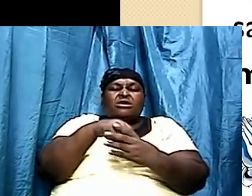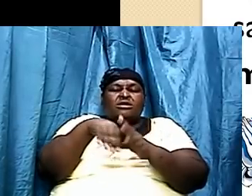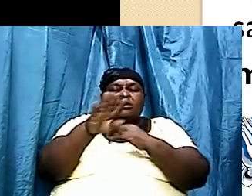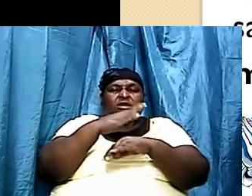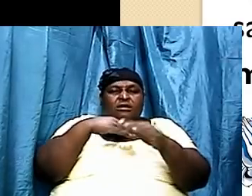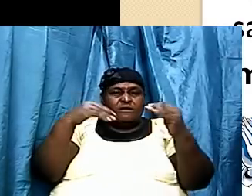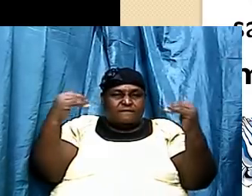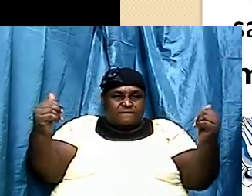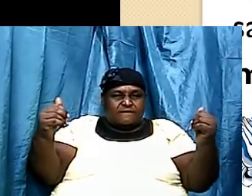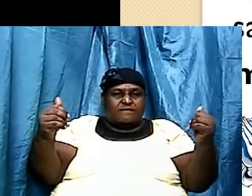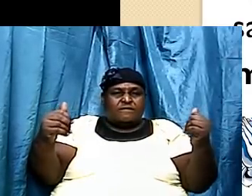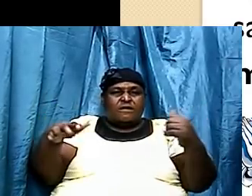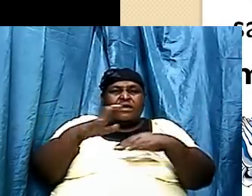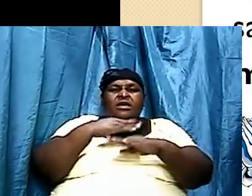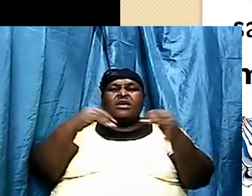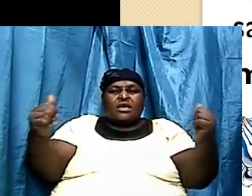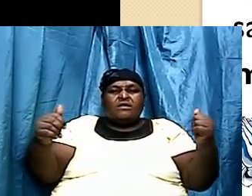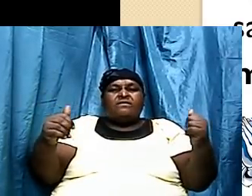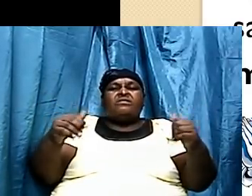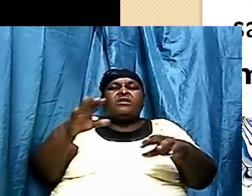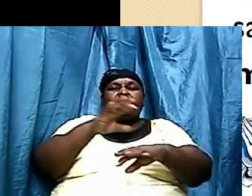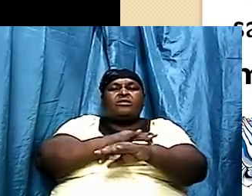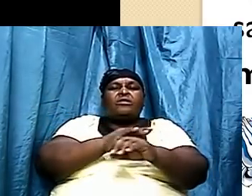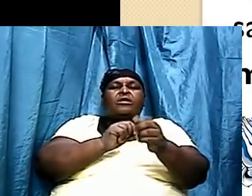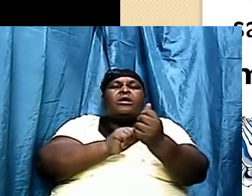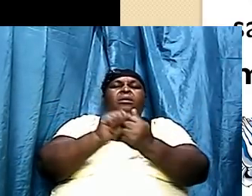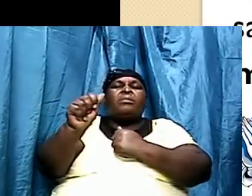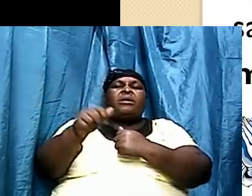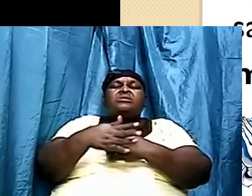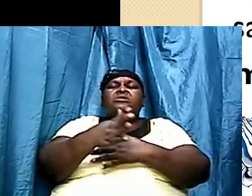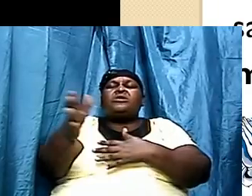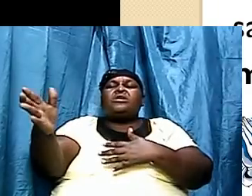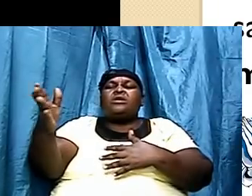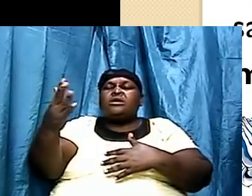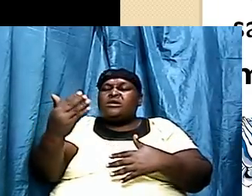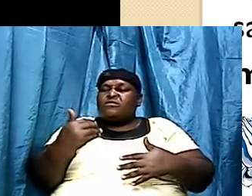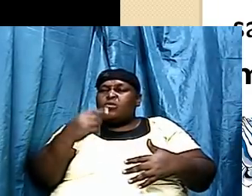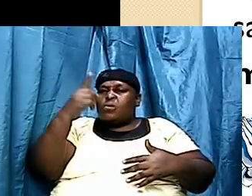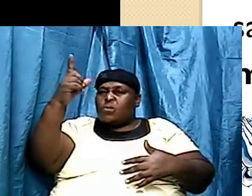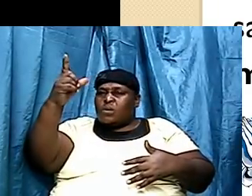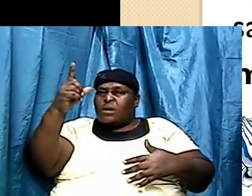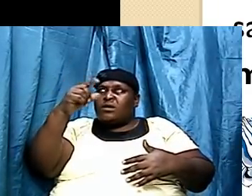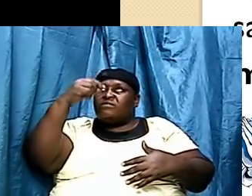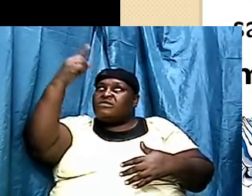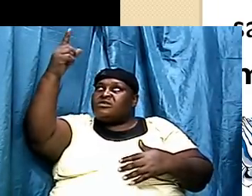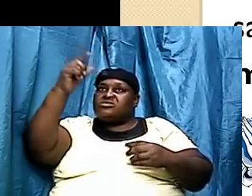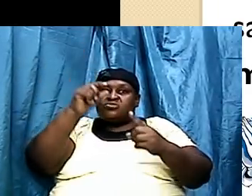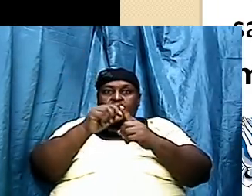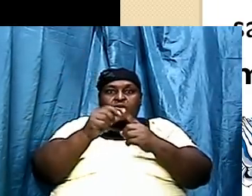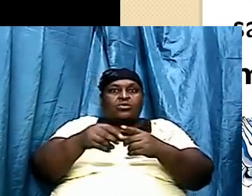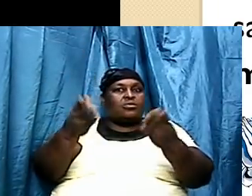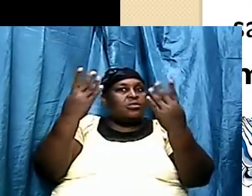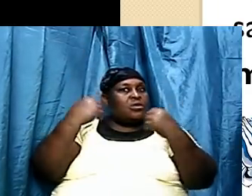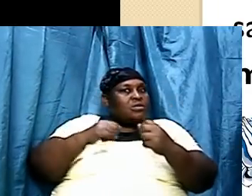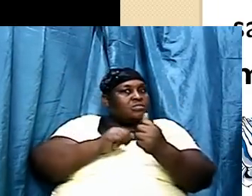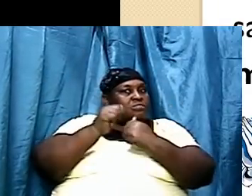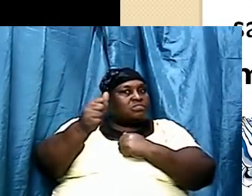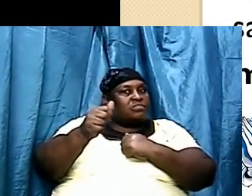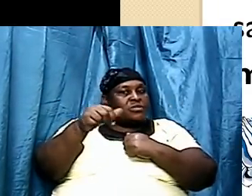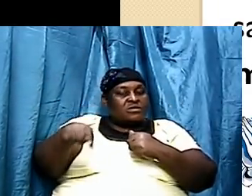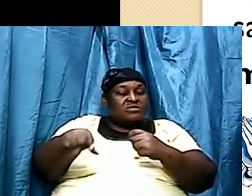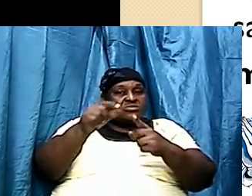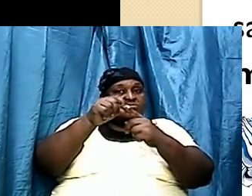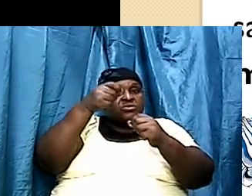one of his word should not come to pass. This word of God is true,